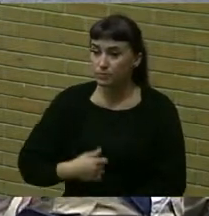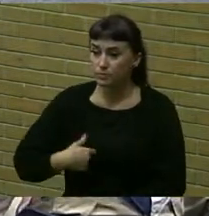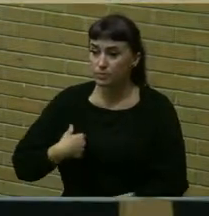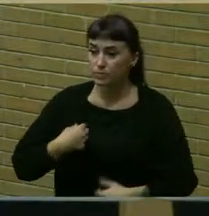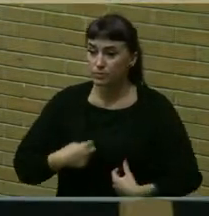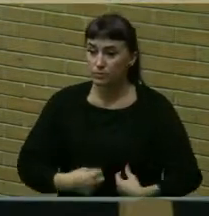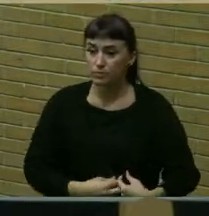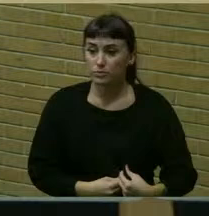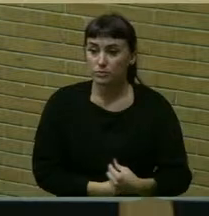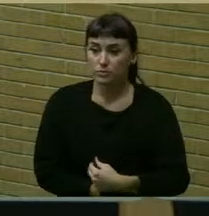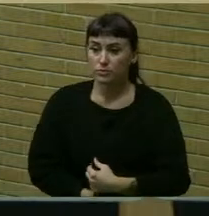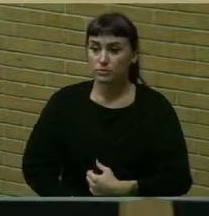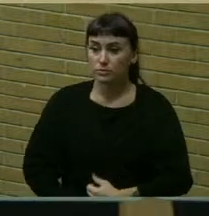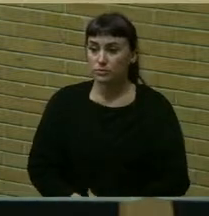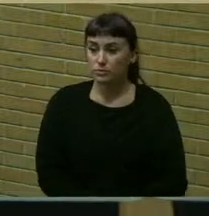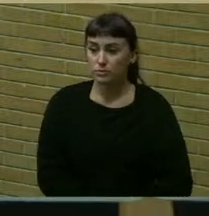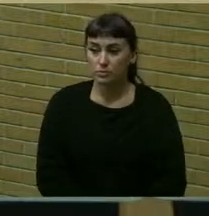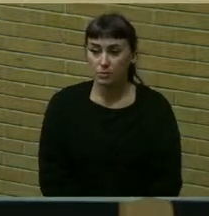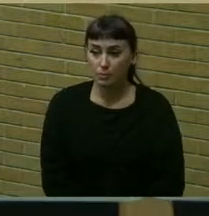Is there anyone? Yes, sir.